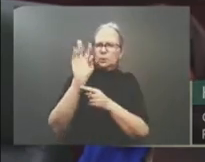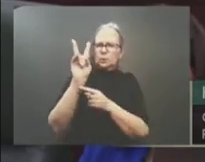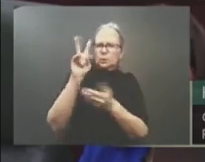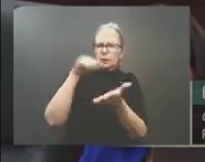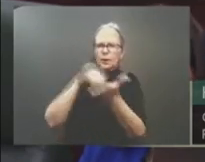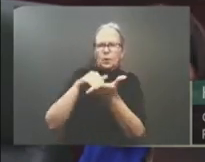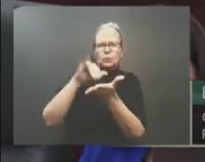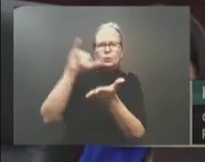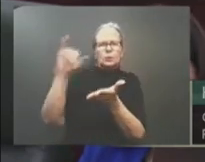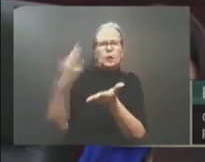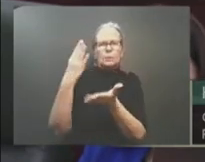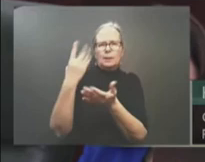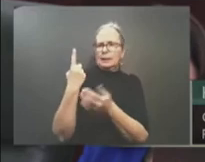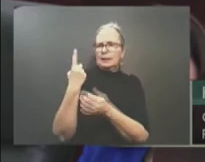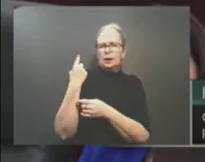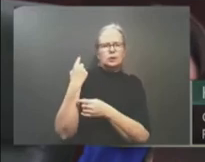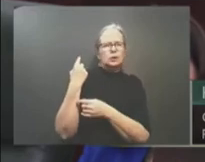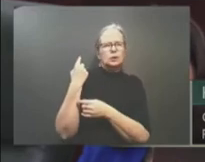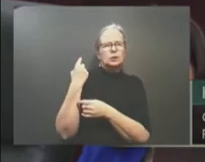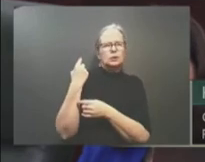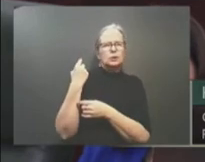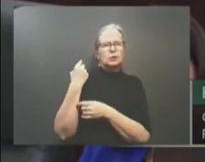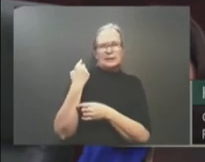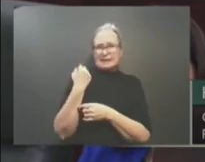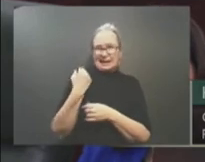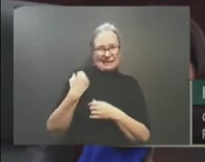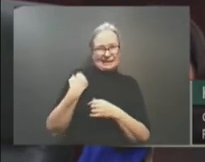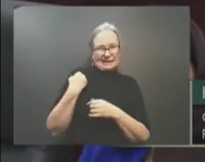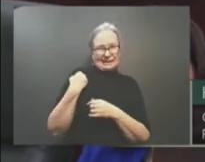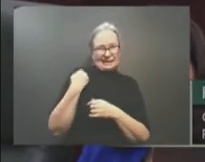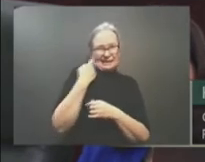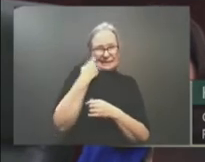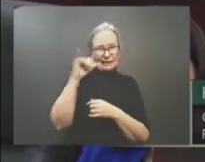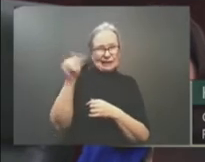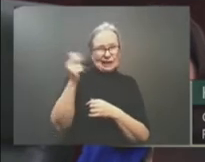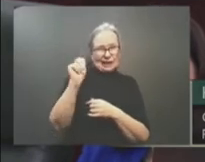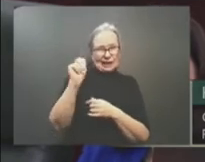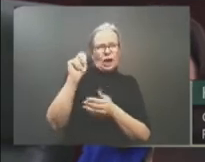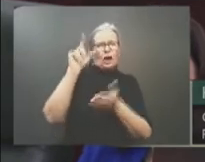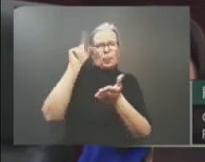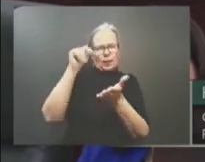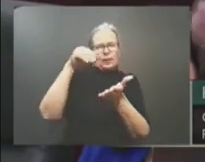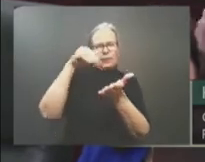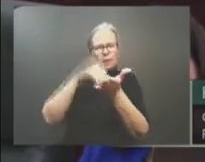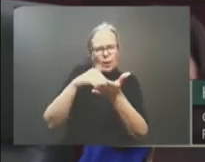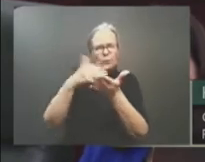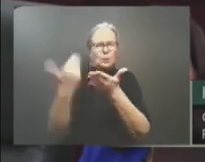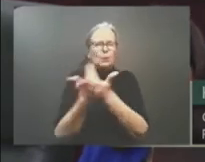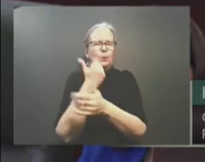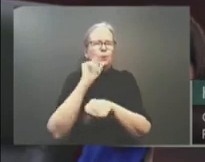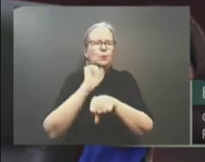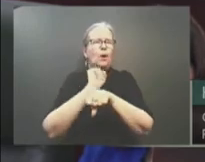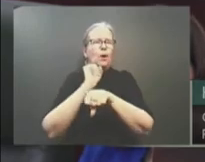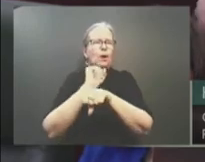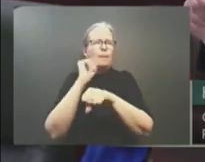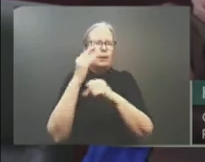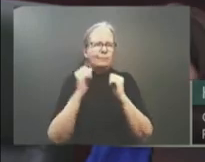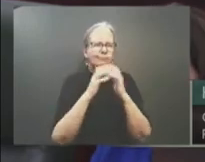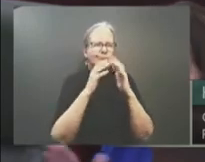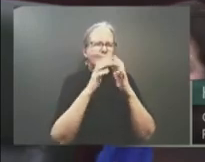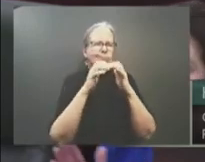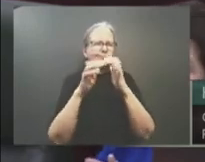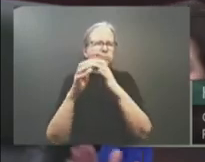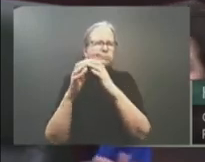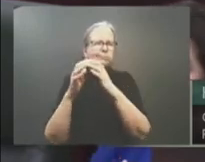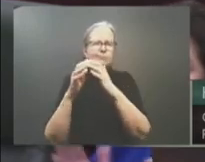In fact, almost a quarter of all jobs created in the nation in 2022 were created right here in Alberta.